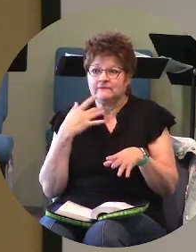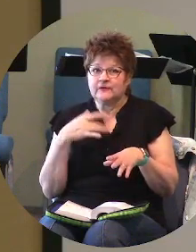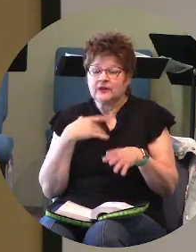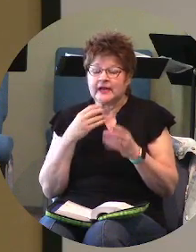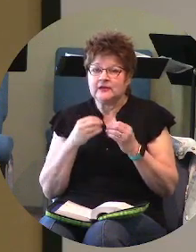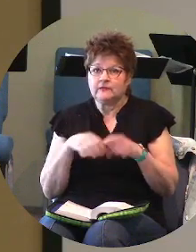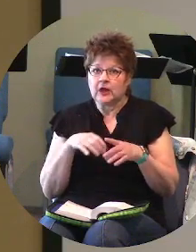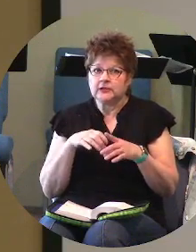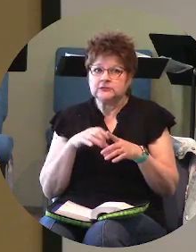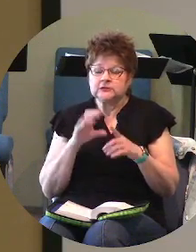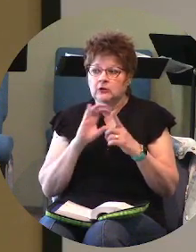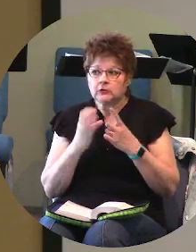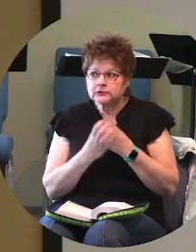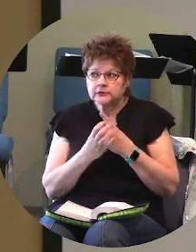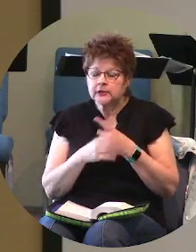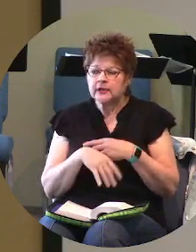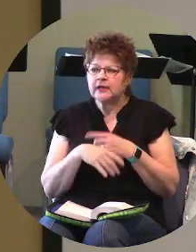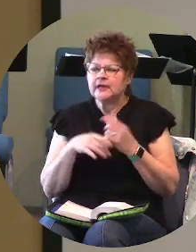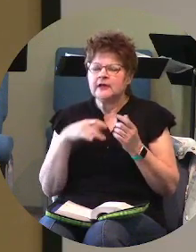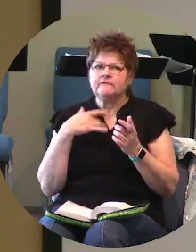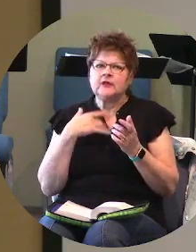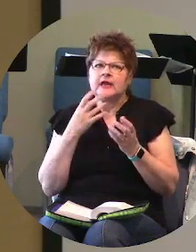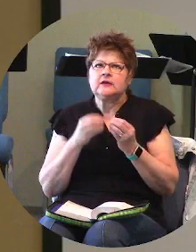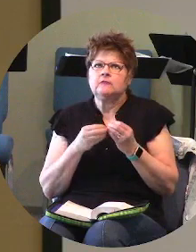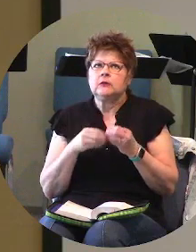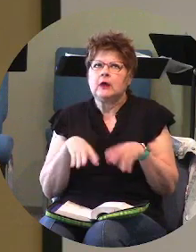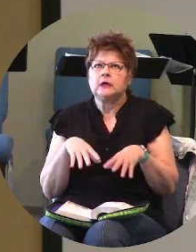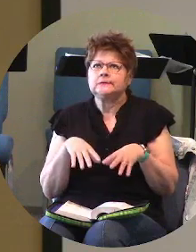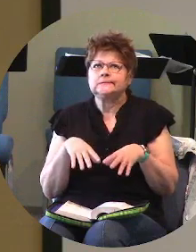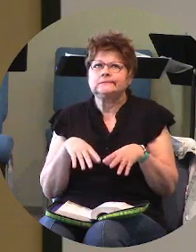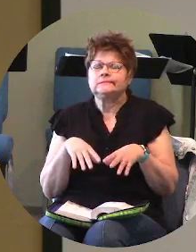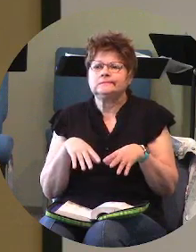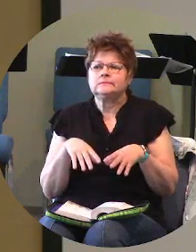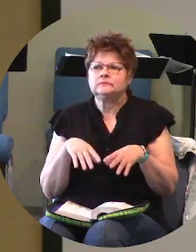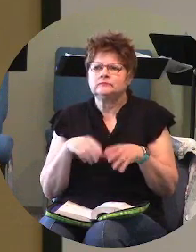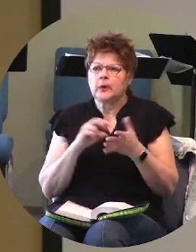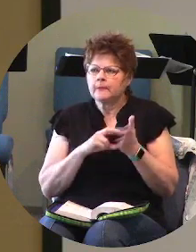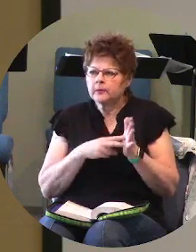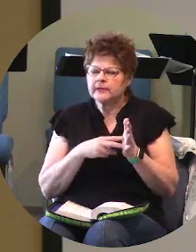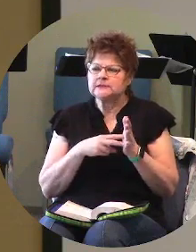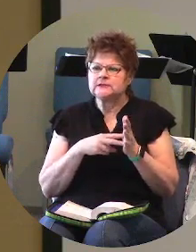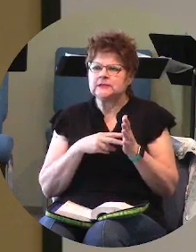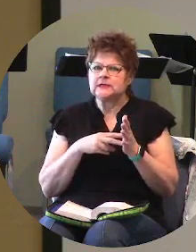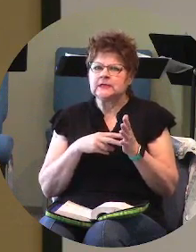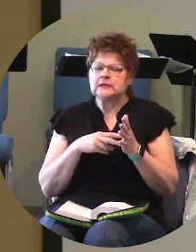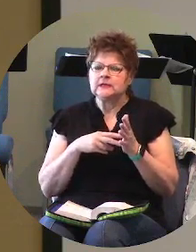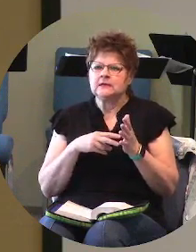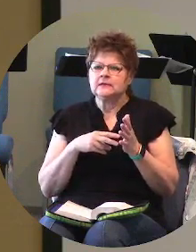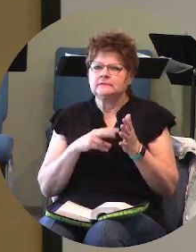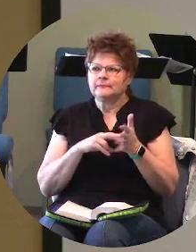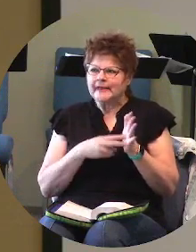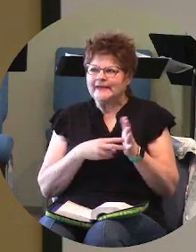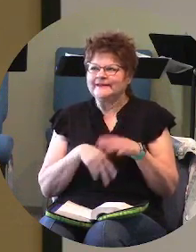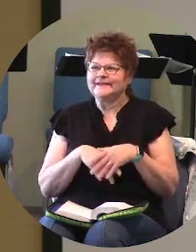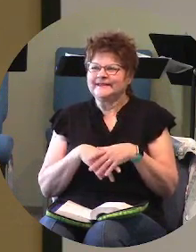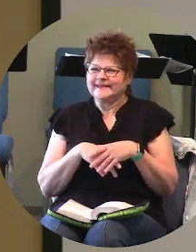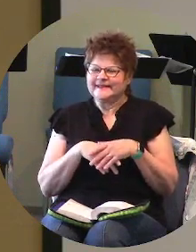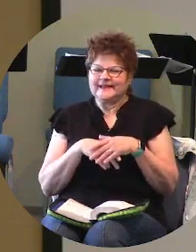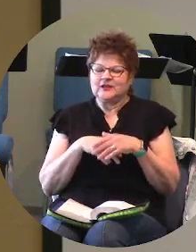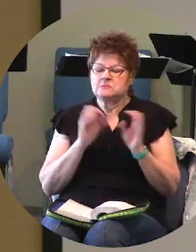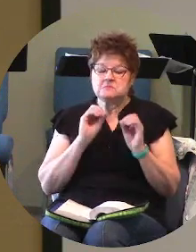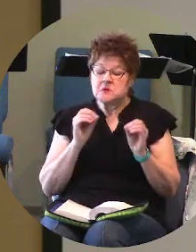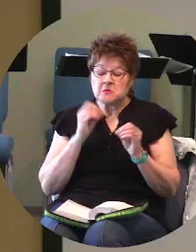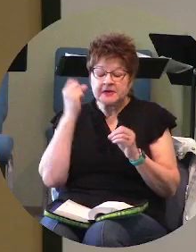lost culture you feel like you've lost purpose and meaning no one understands